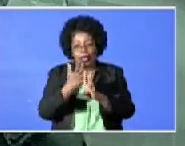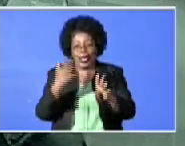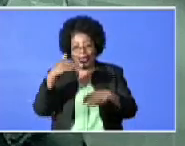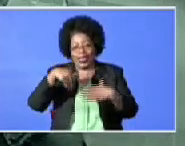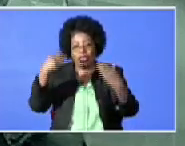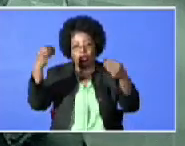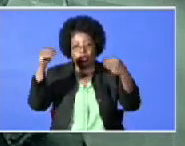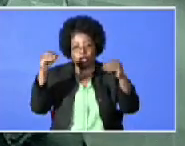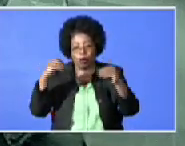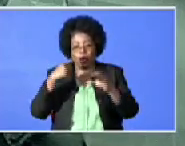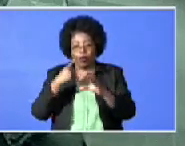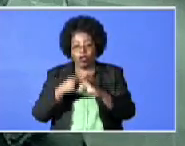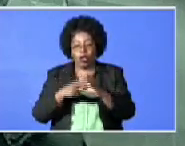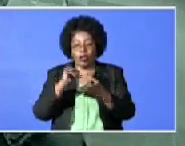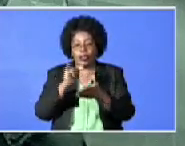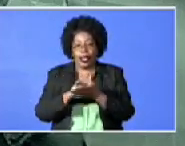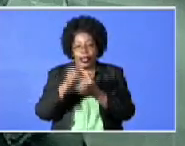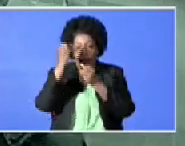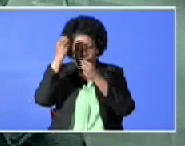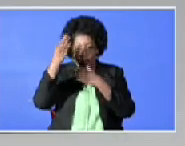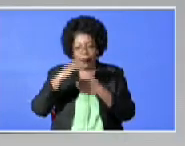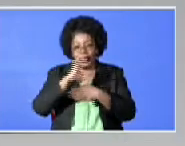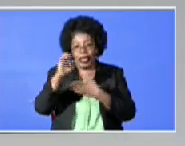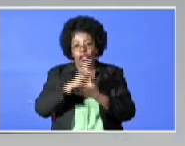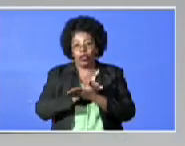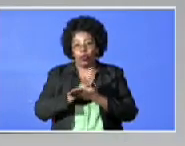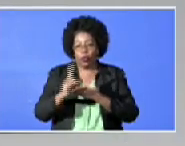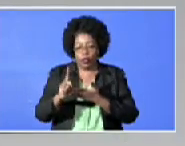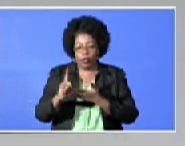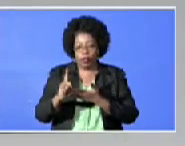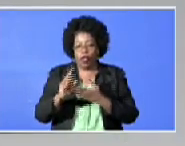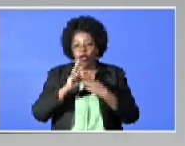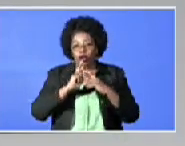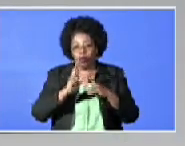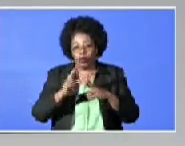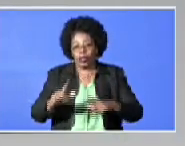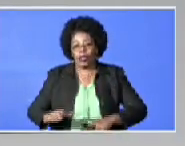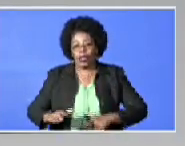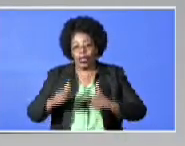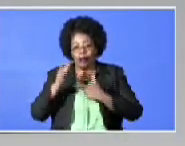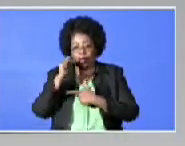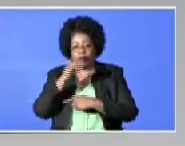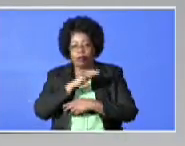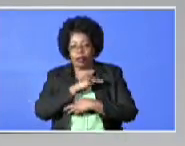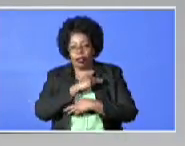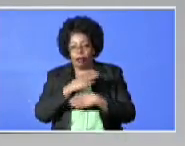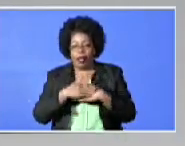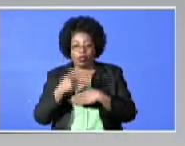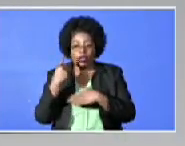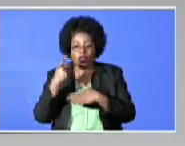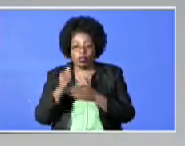He confirmed that information will be released by the end of the week. Reporting live in studio, I'm AltaViz Munnings. Back to you, Kishla. Thanks, AltaViz. AltaViz. Thank